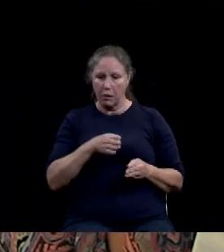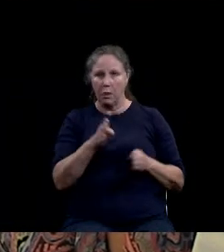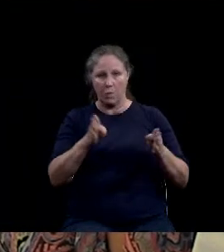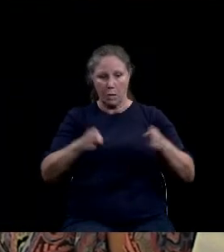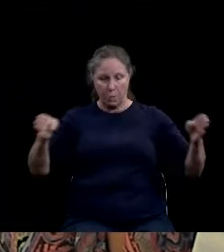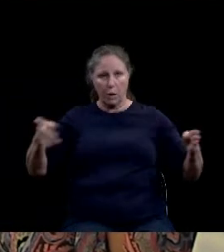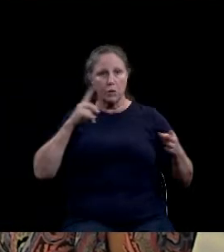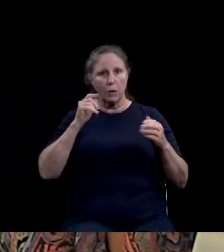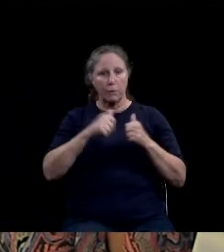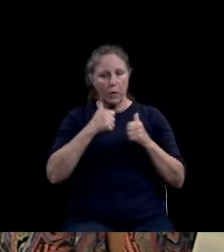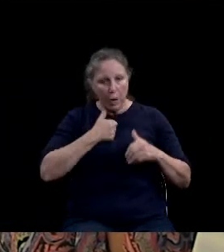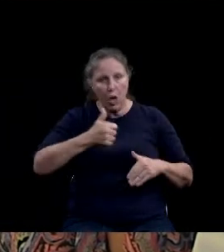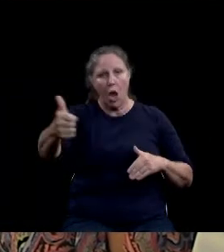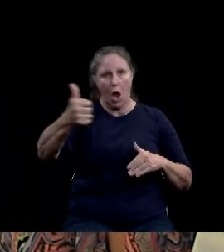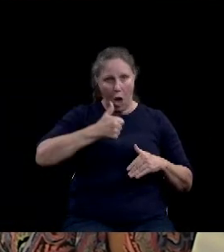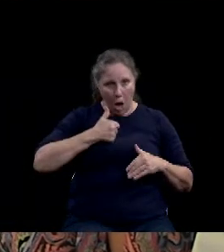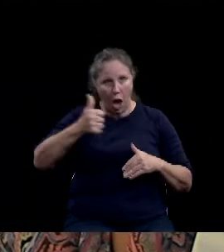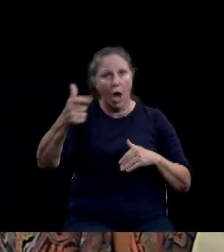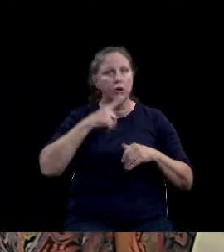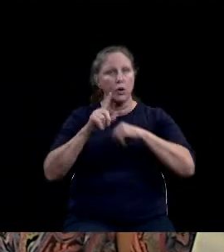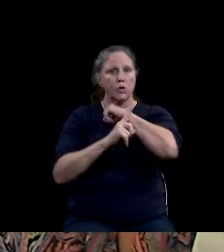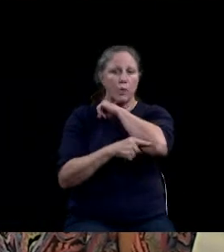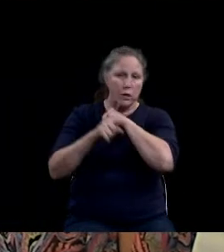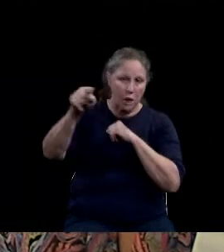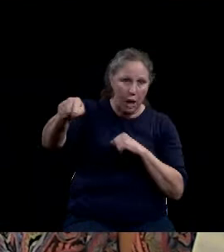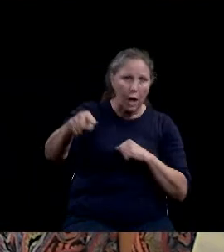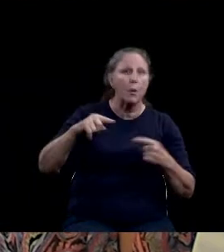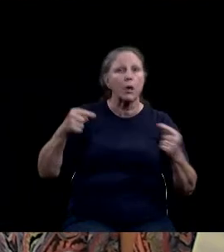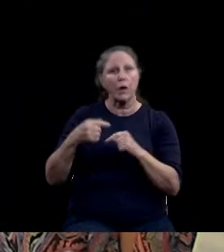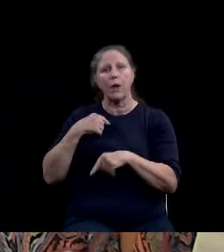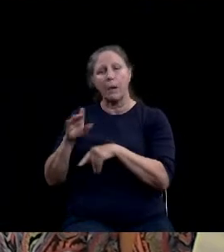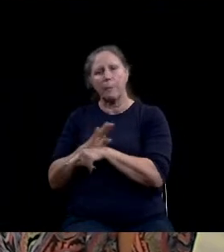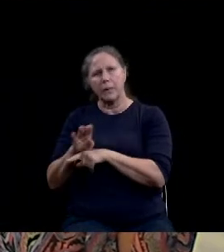cause undue harm to our business and specifically our deer breeding operation.